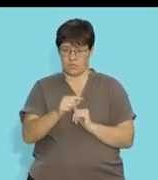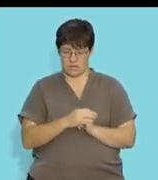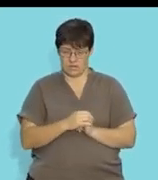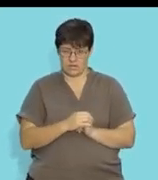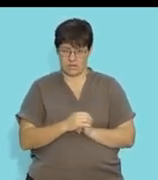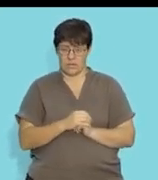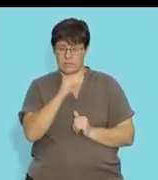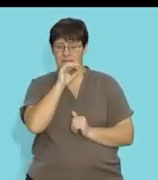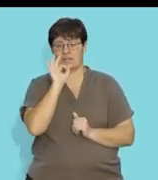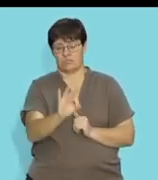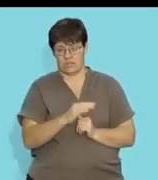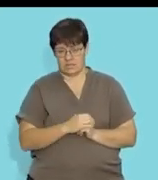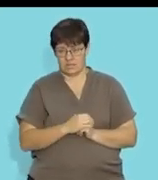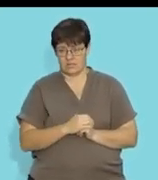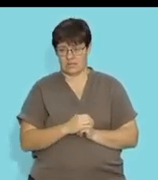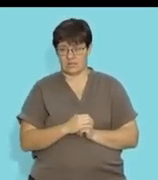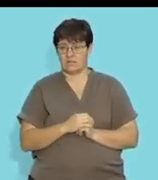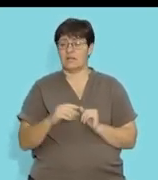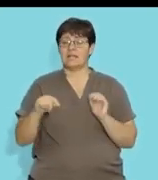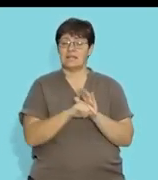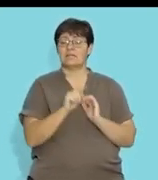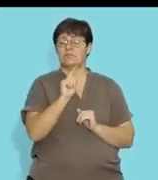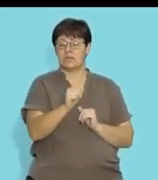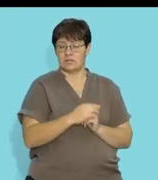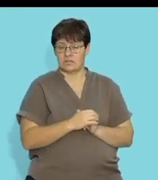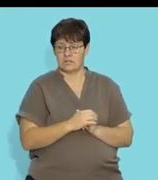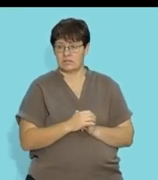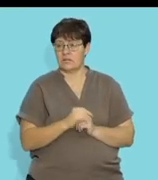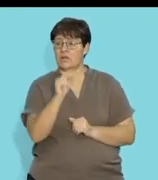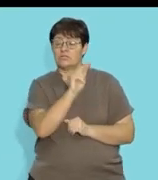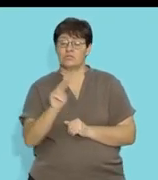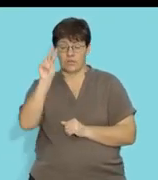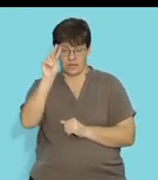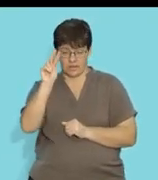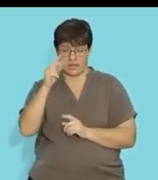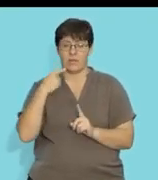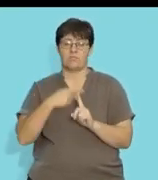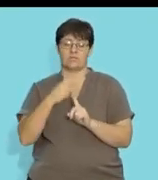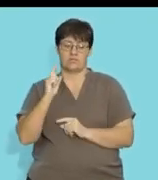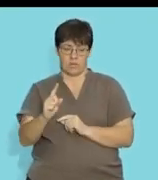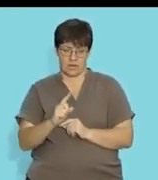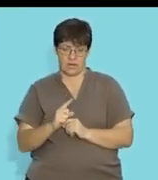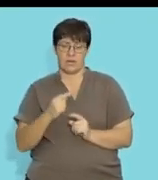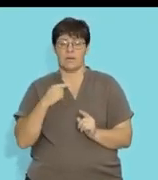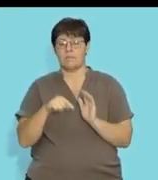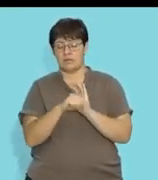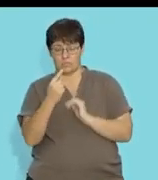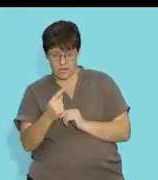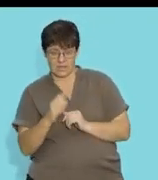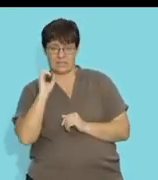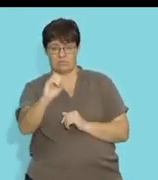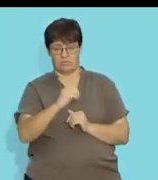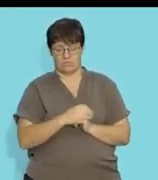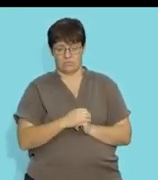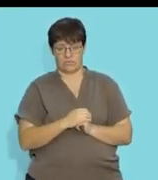4 minus 1 and that is 3. And then negative 1 squared will be positive 1 minus